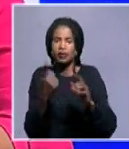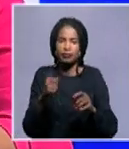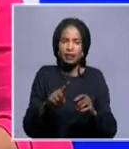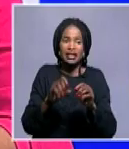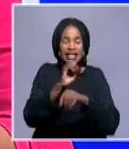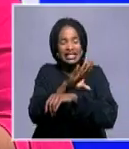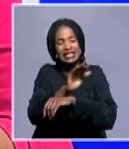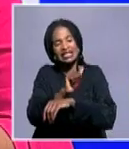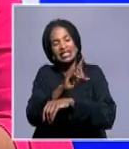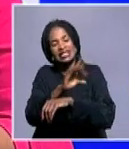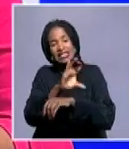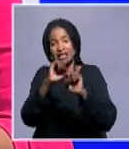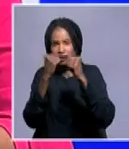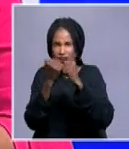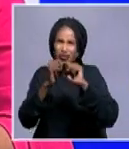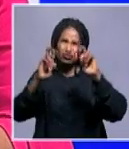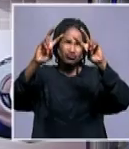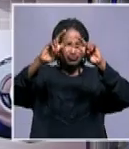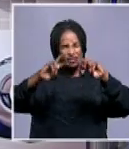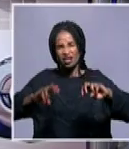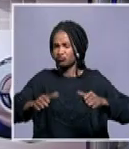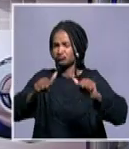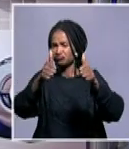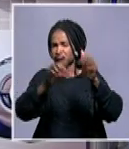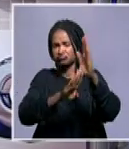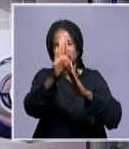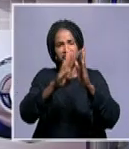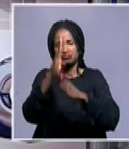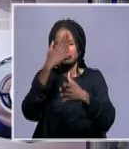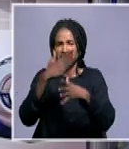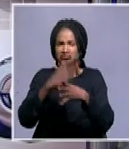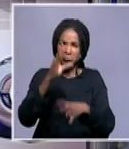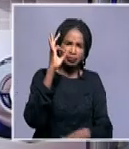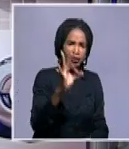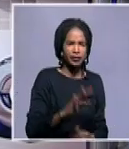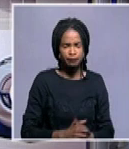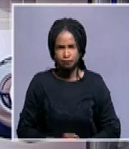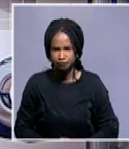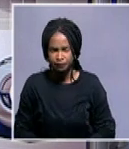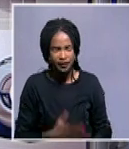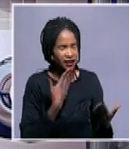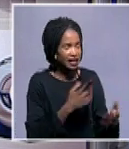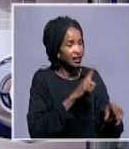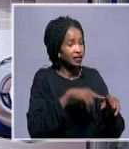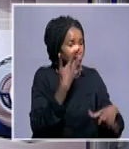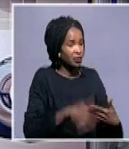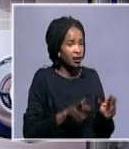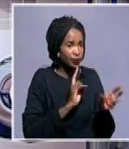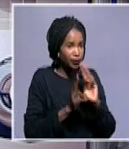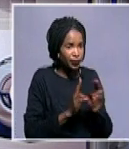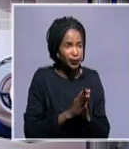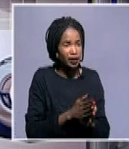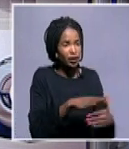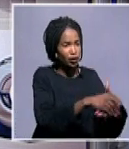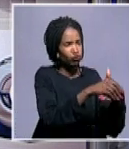SADAC organ has performed well. Well, Vyassan Foggi, that's all the time that we have for this evening. Thank you once again so much for making the time to join us. Thank Thank And